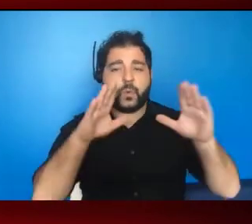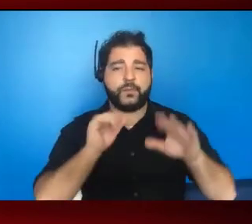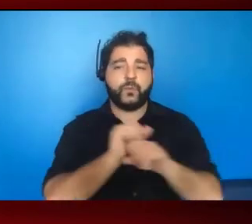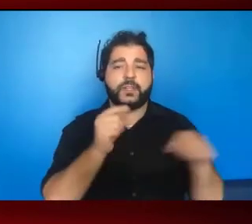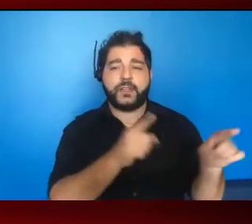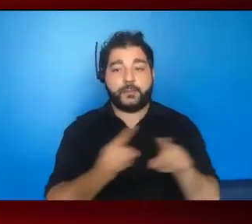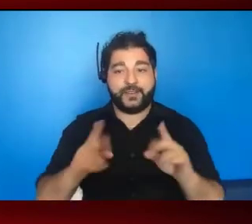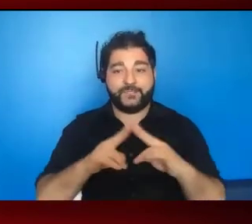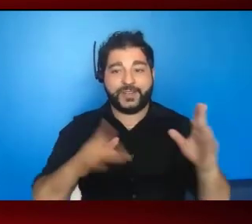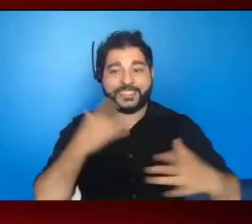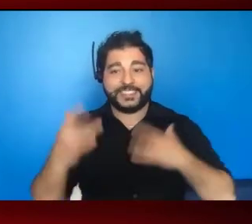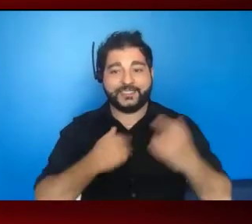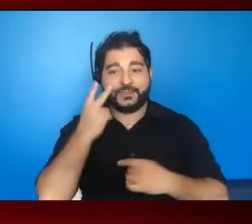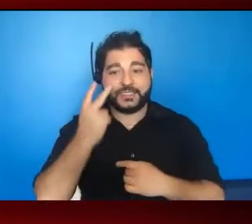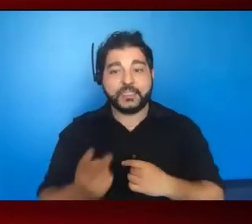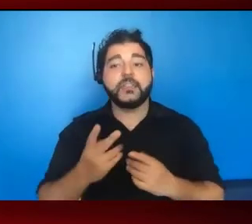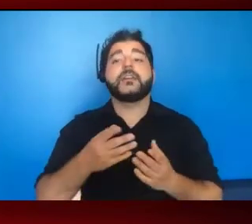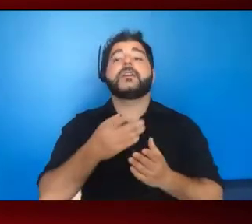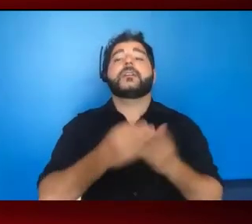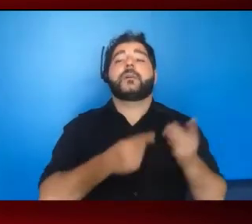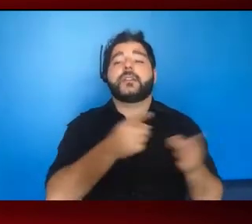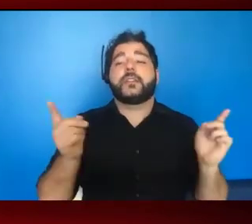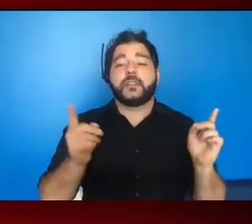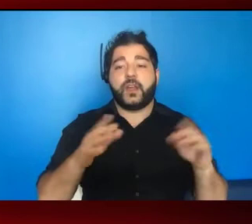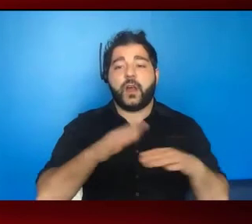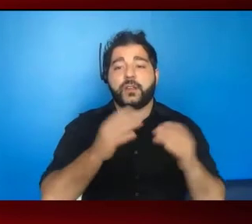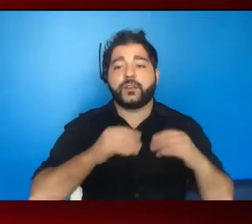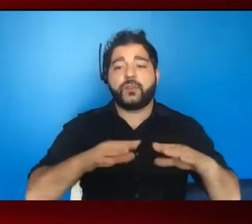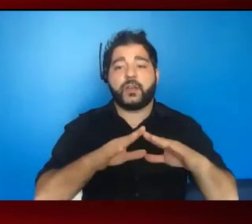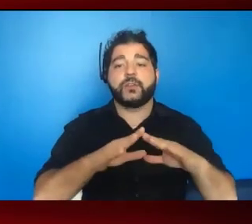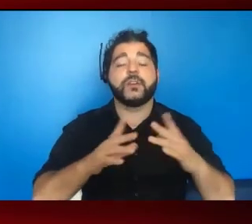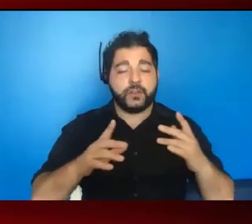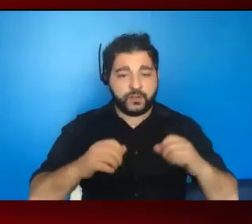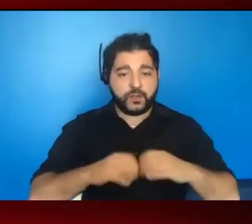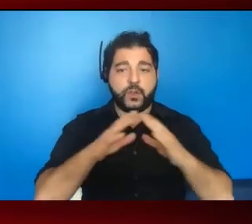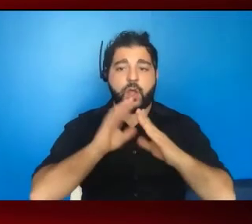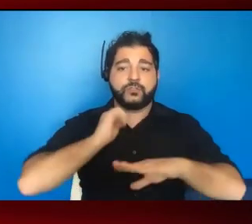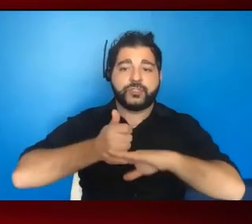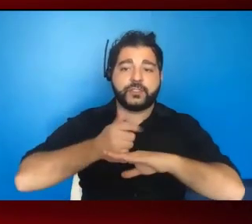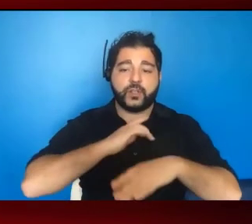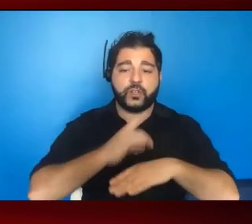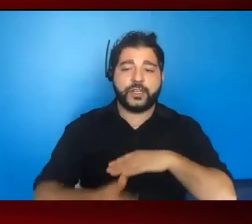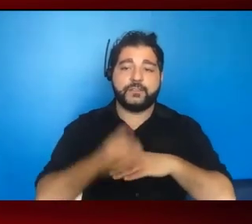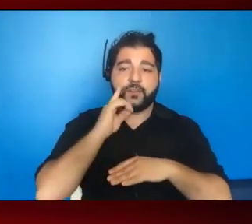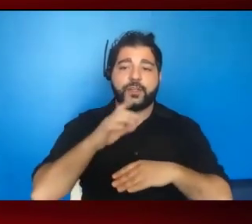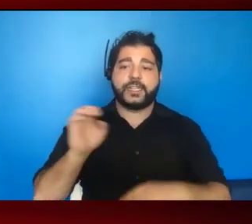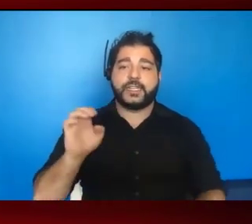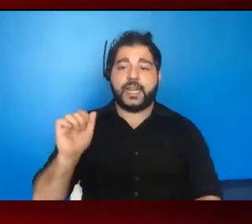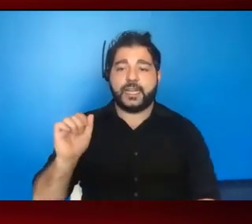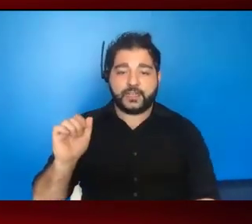and really exciting to see some of these on the ground launching really early on in EHE.